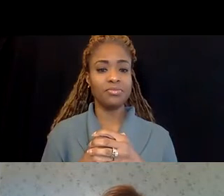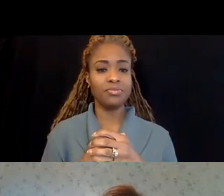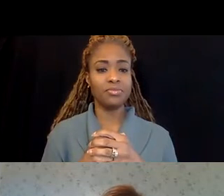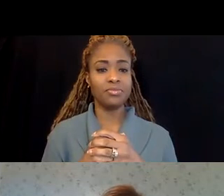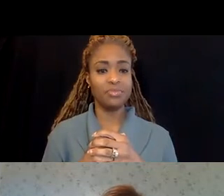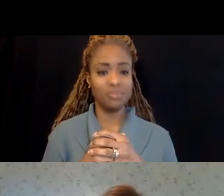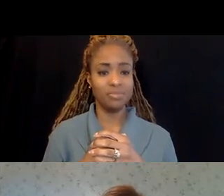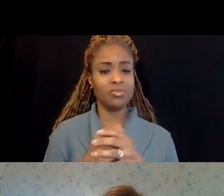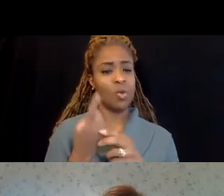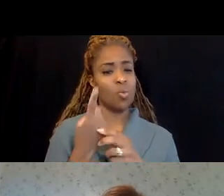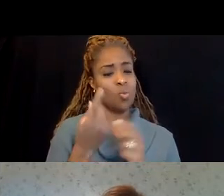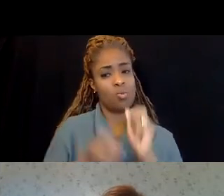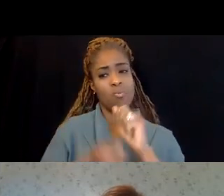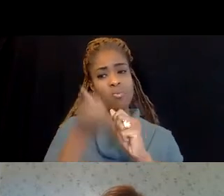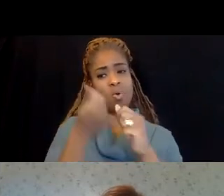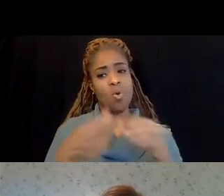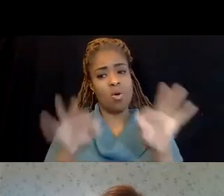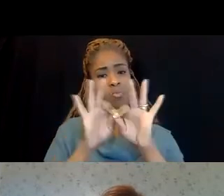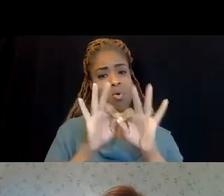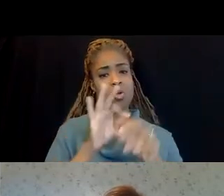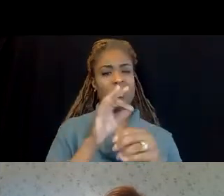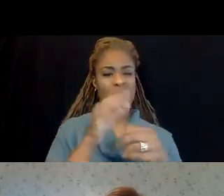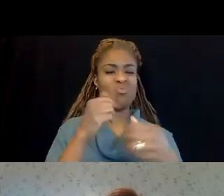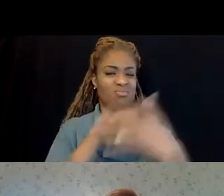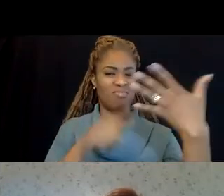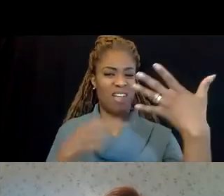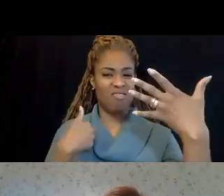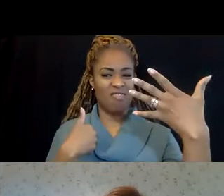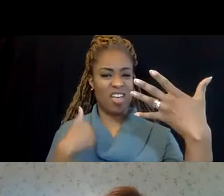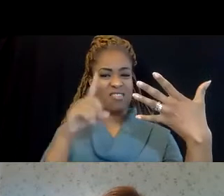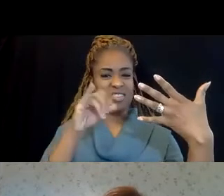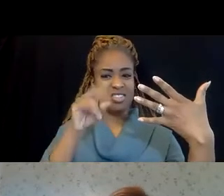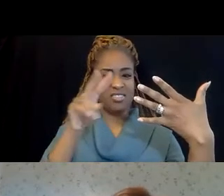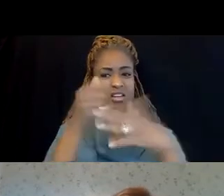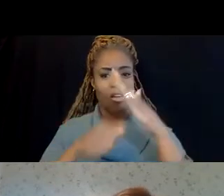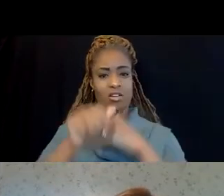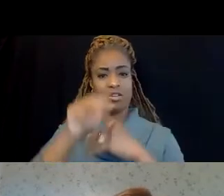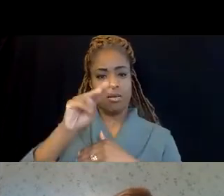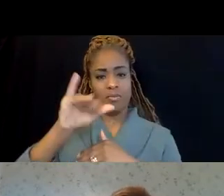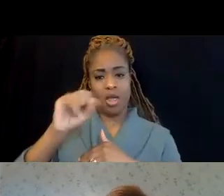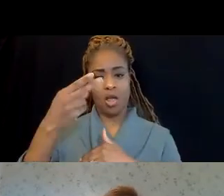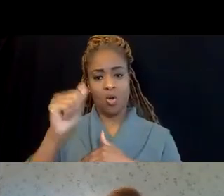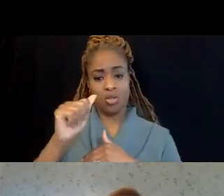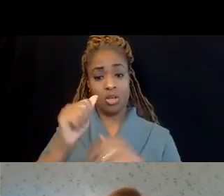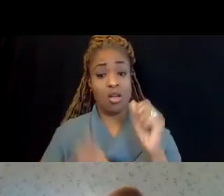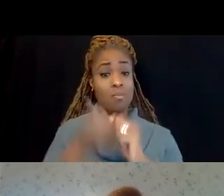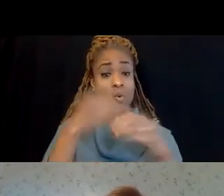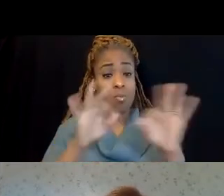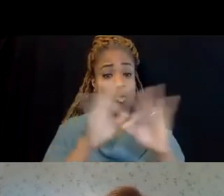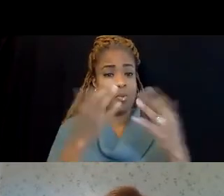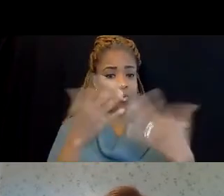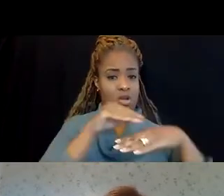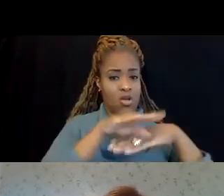Next of the most important divisions, and we have five divisions within MIOSHA. One of the most important is our Consultation,